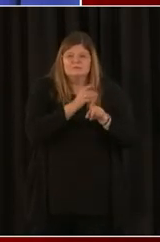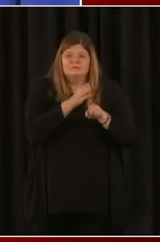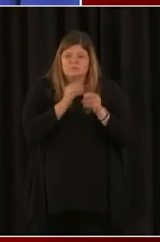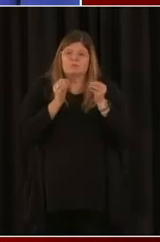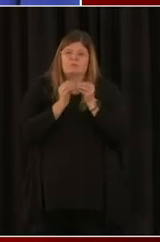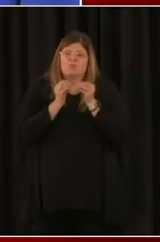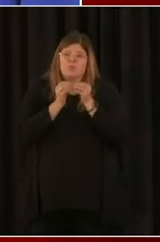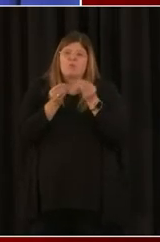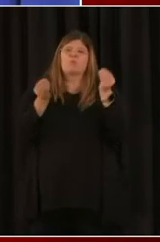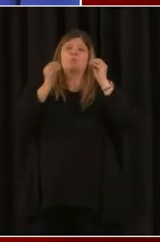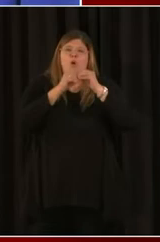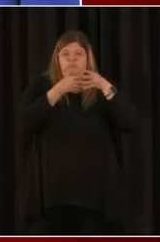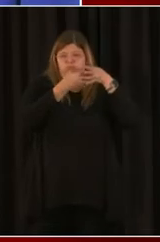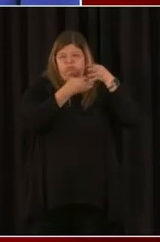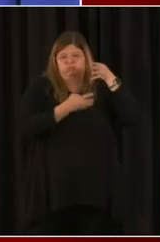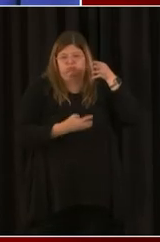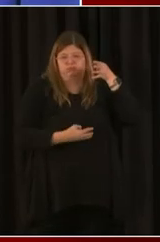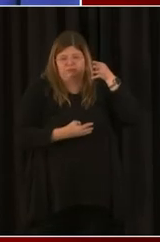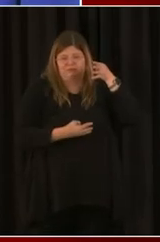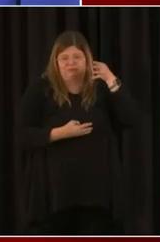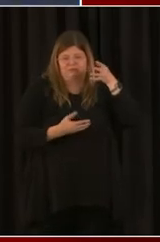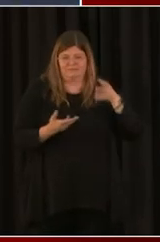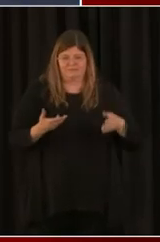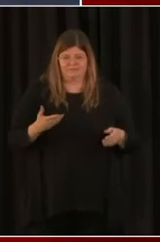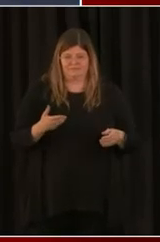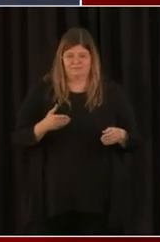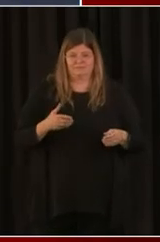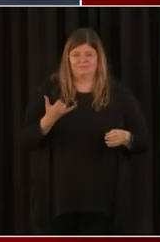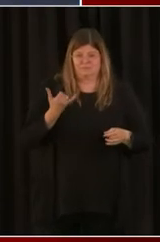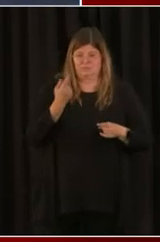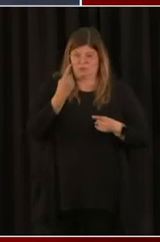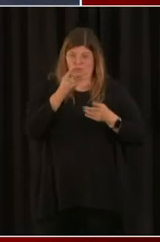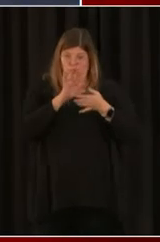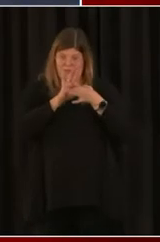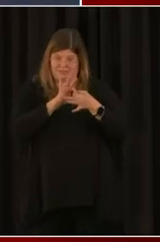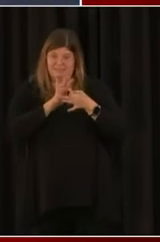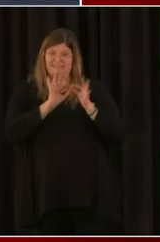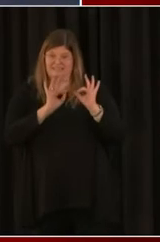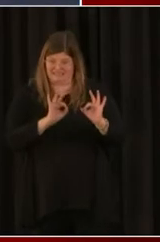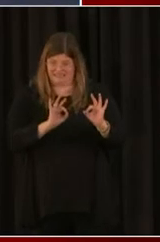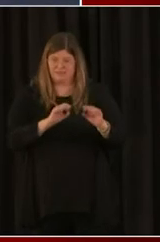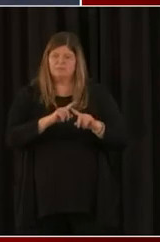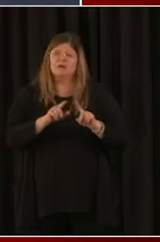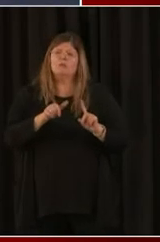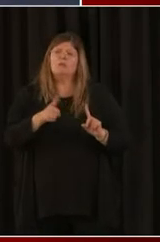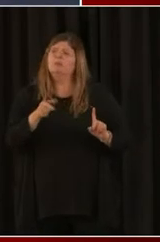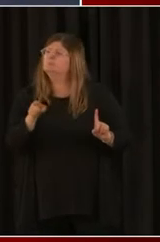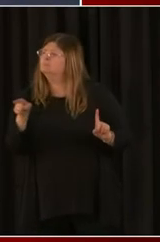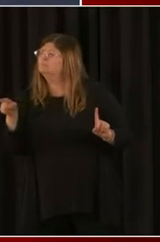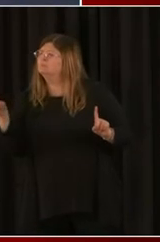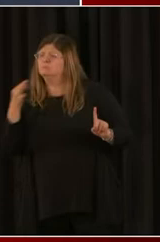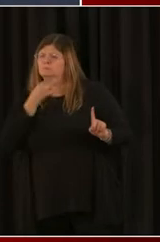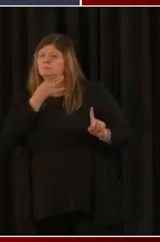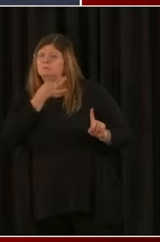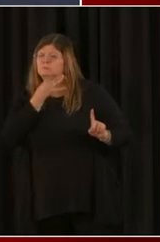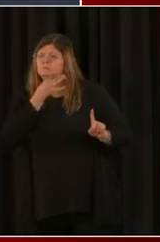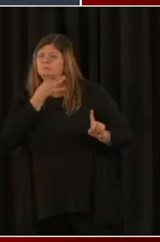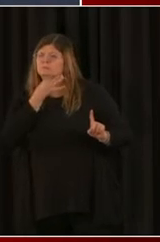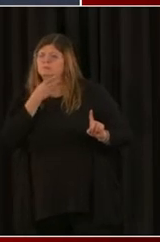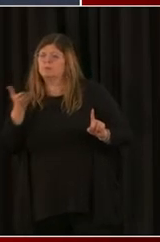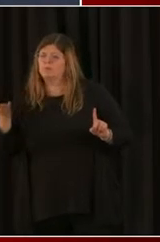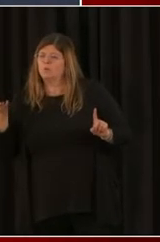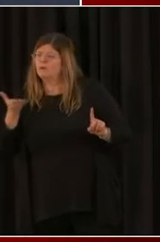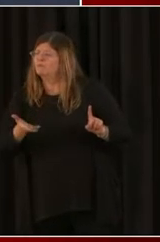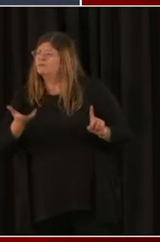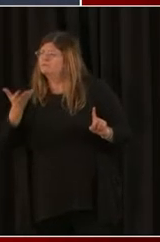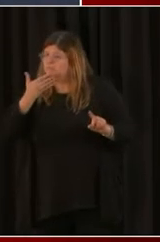And I know Director Whitfield was telling me earlier about the difference between an account and a relationship. I told her that I'm a big